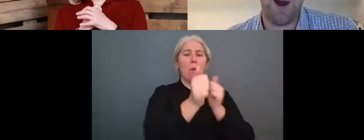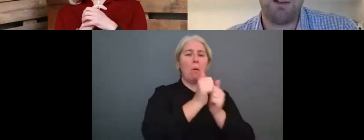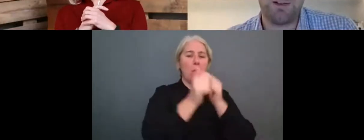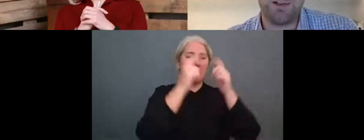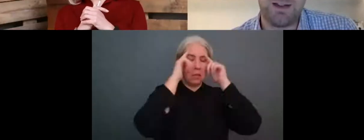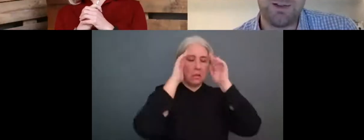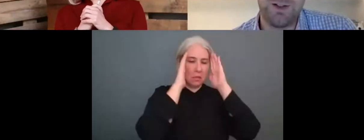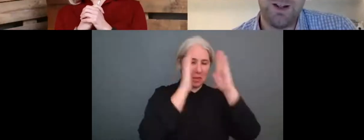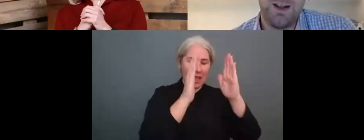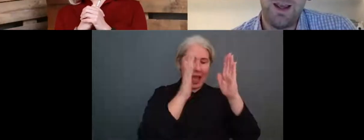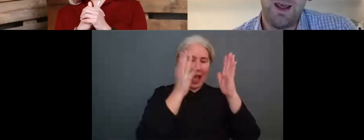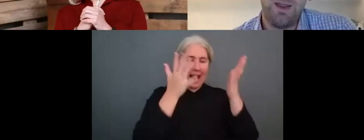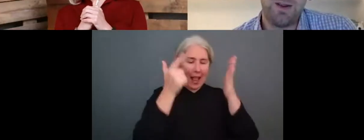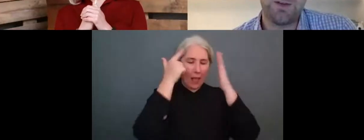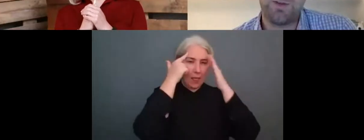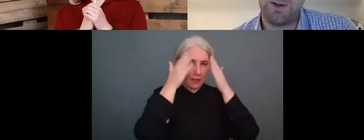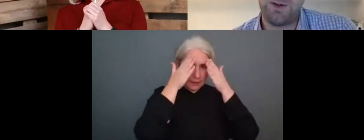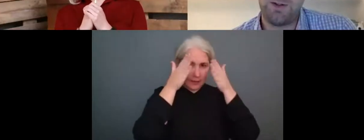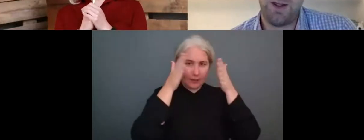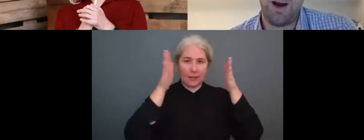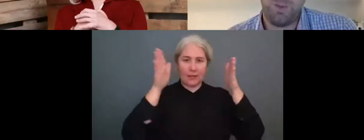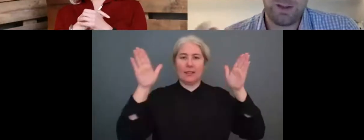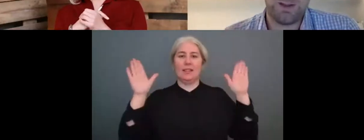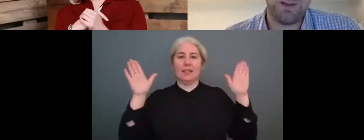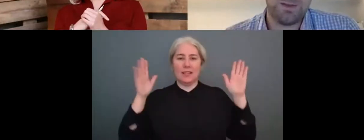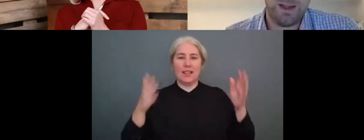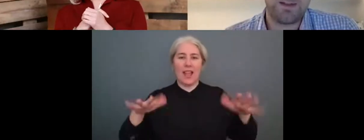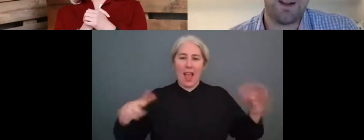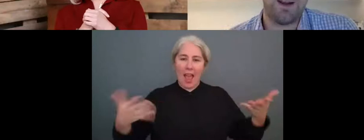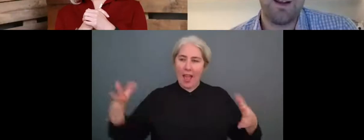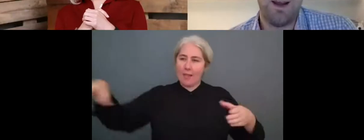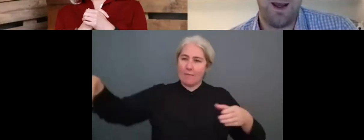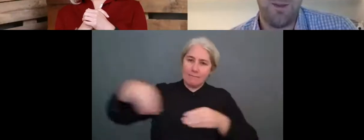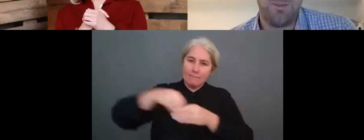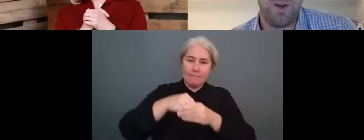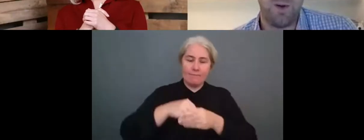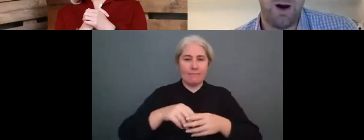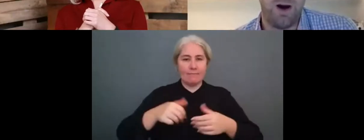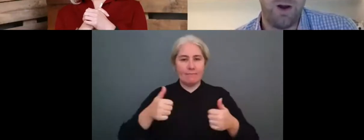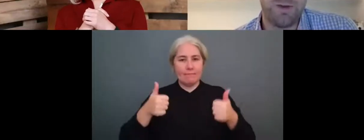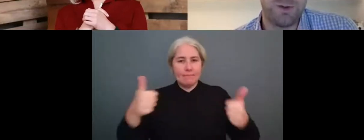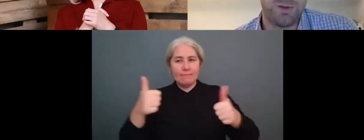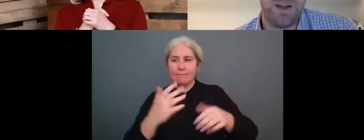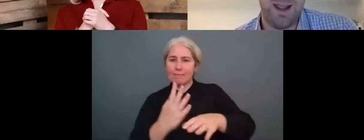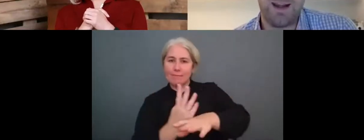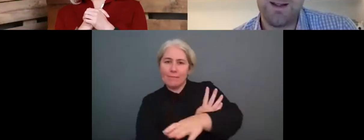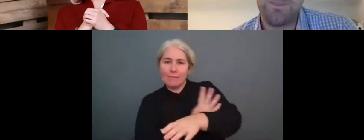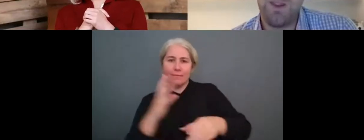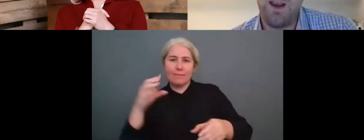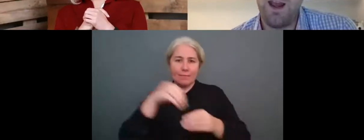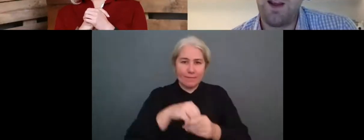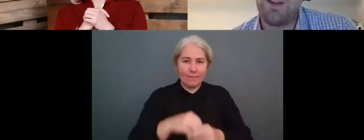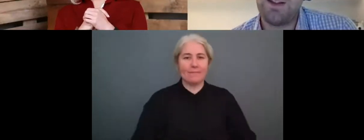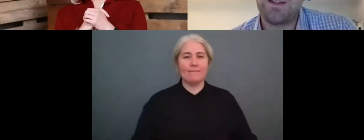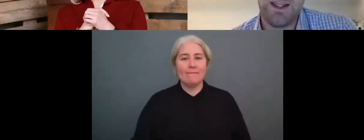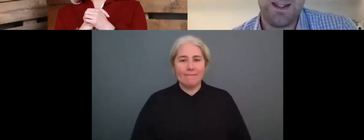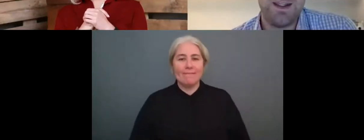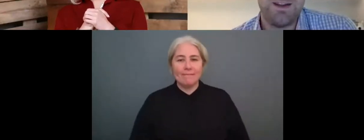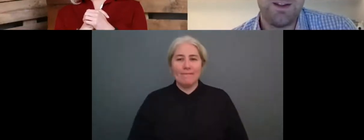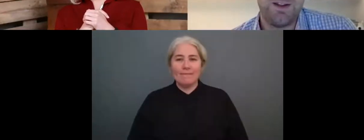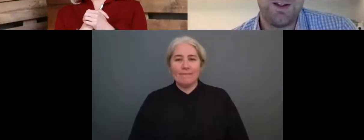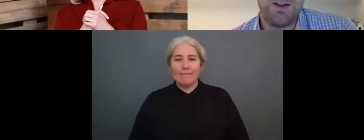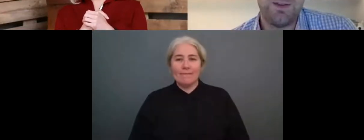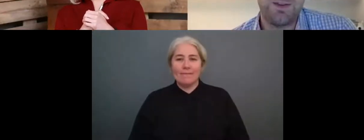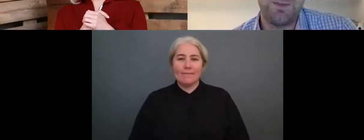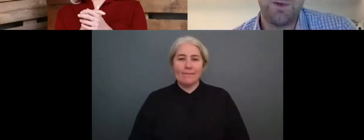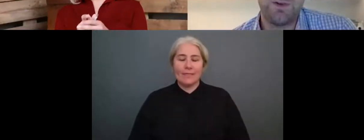inspire and challenge, uh, those of you that are working in the sector, um, who are on this call today. And I think it's key